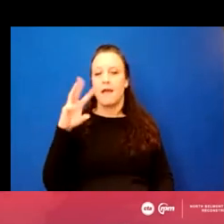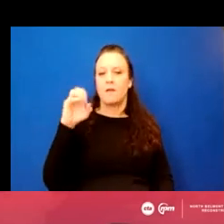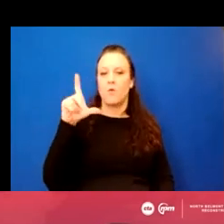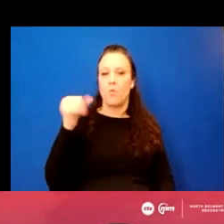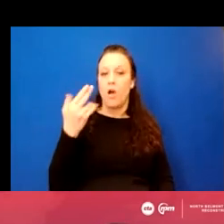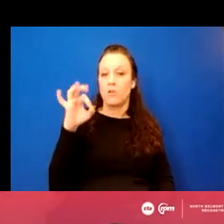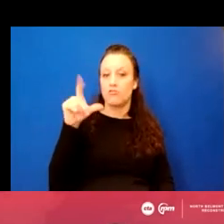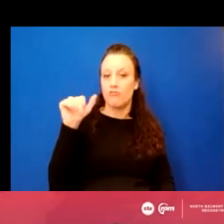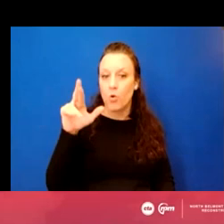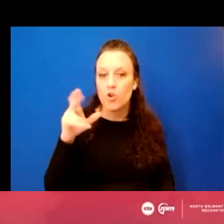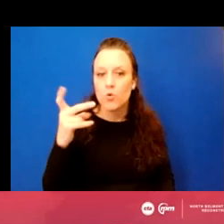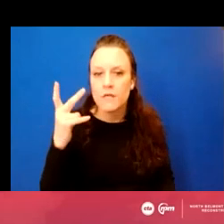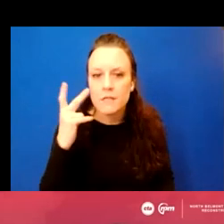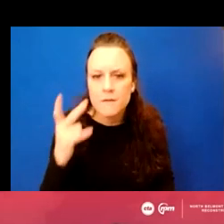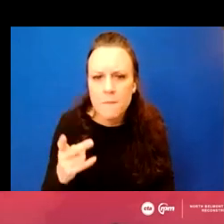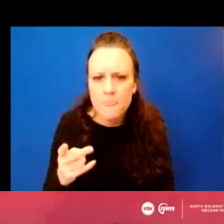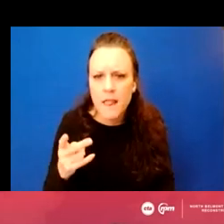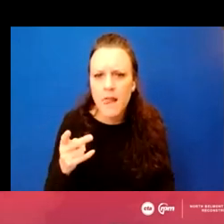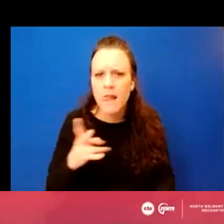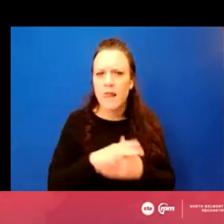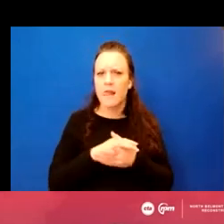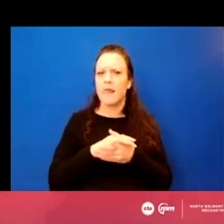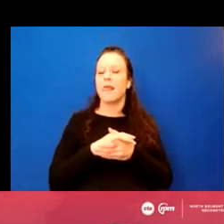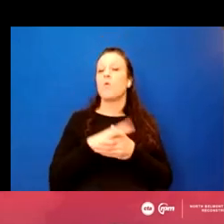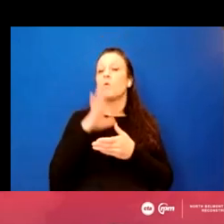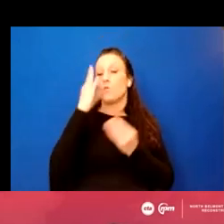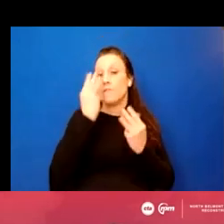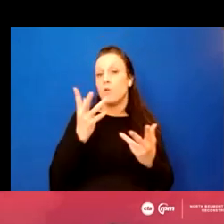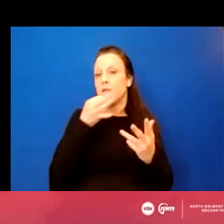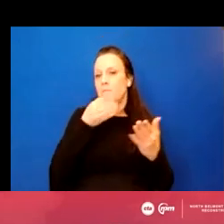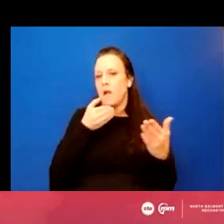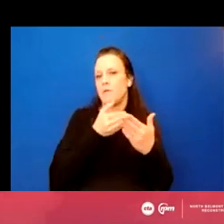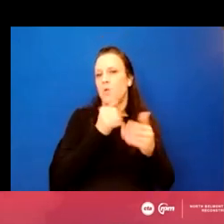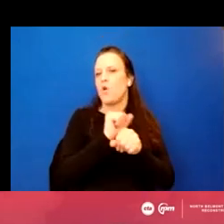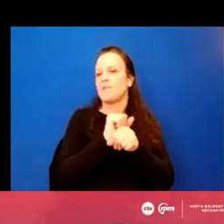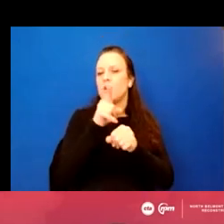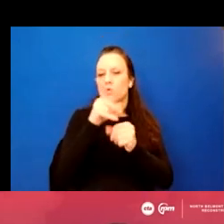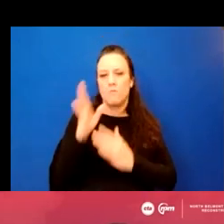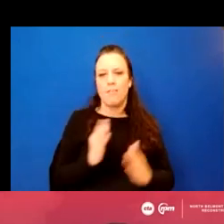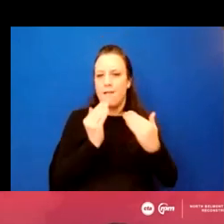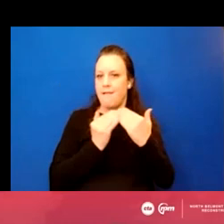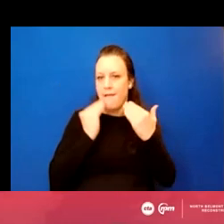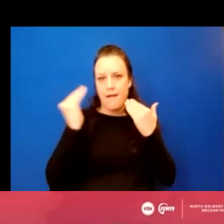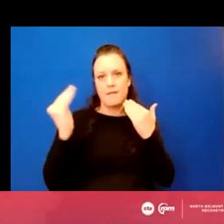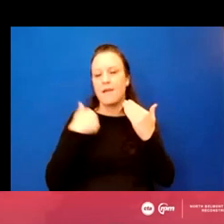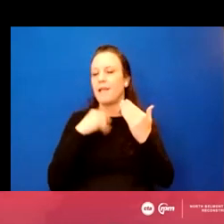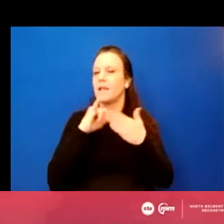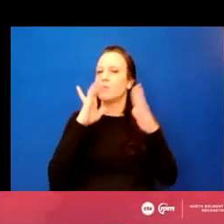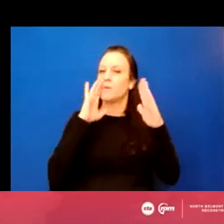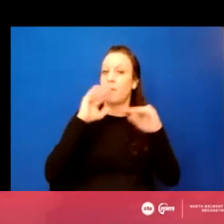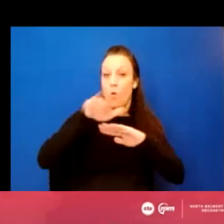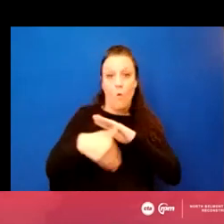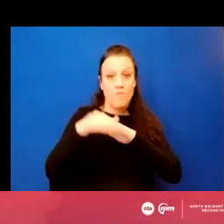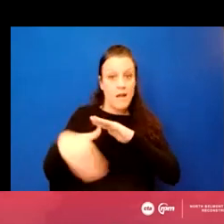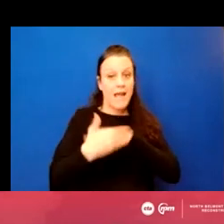can expect demolition noise throughout the construction process. We will inform you of upcoming works that you can plan ahead. You can also expect overnight